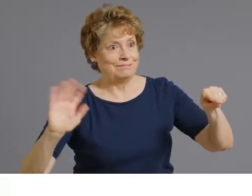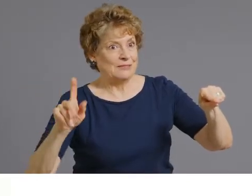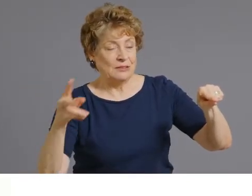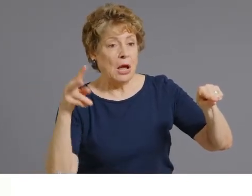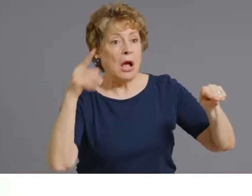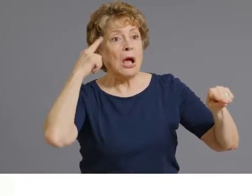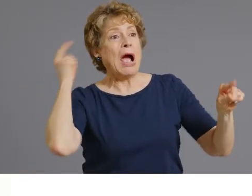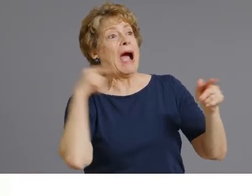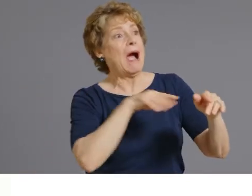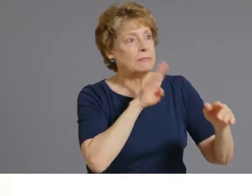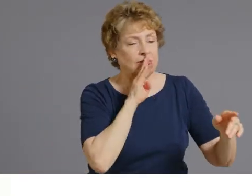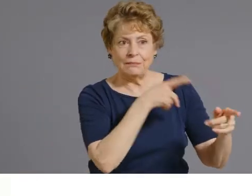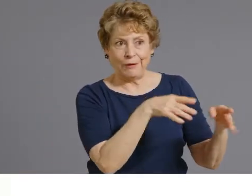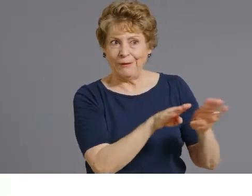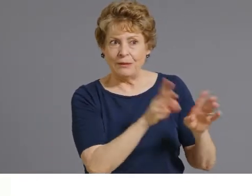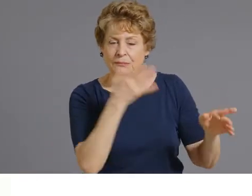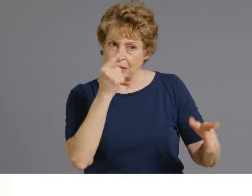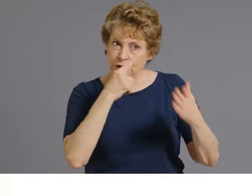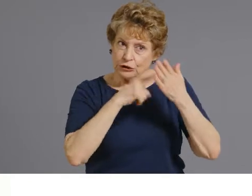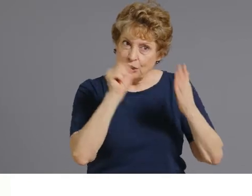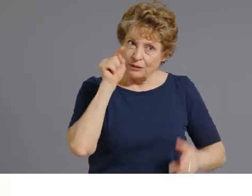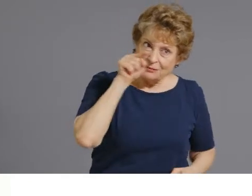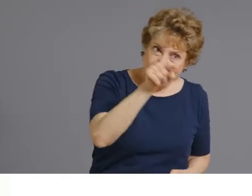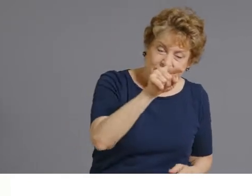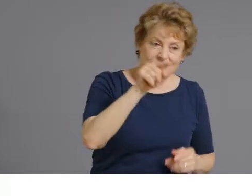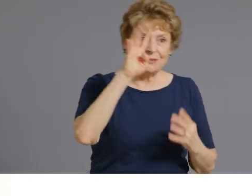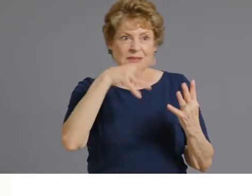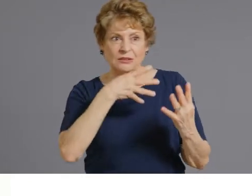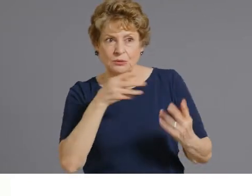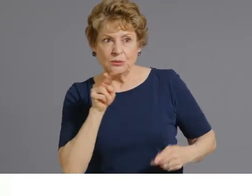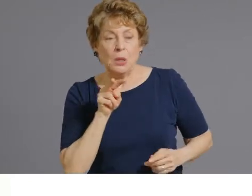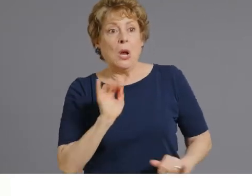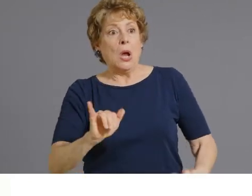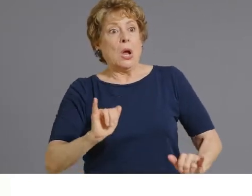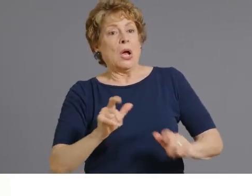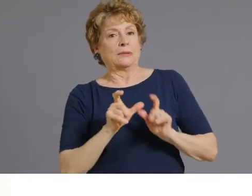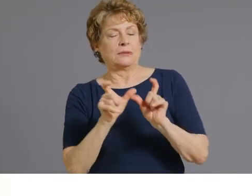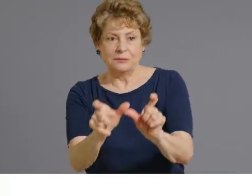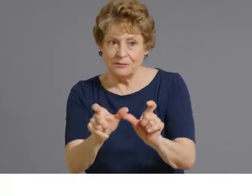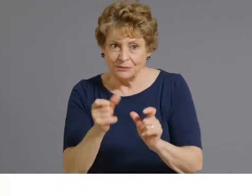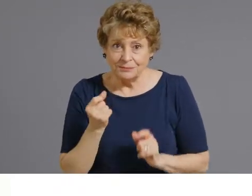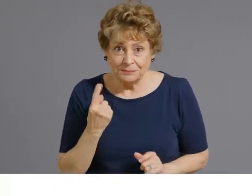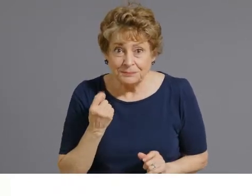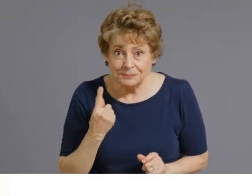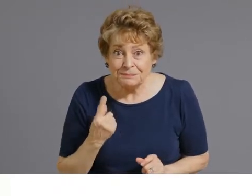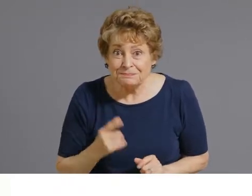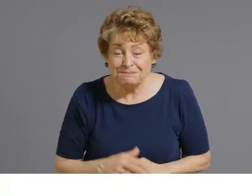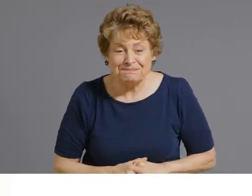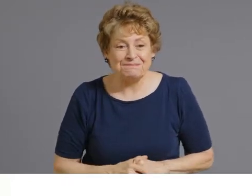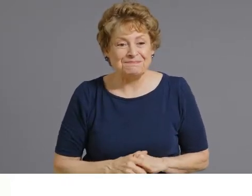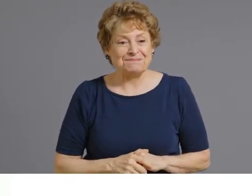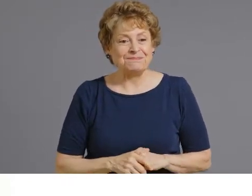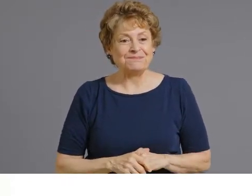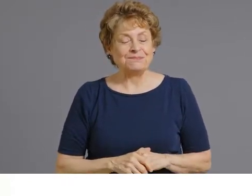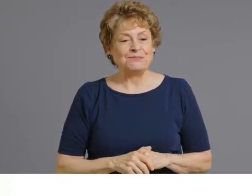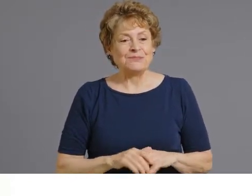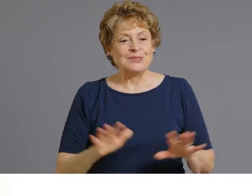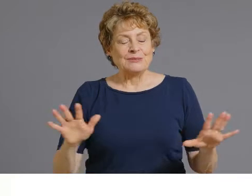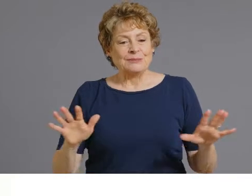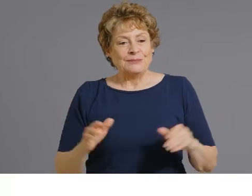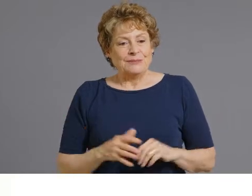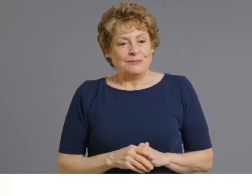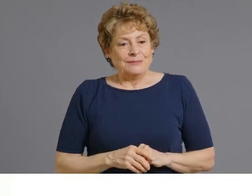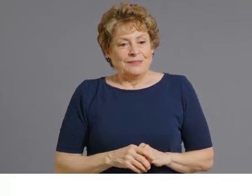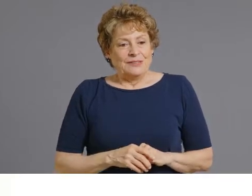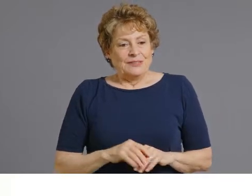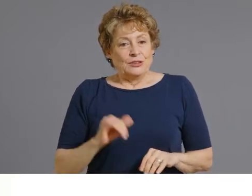of operation and the hours that they are operating. We will continue. While we say that June 5th is the